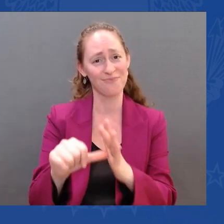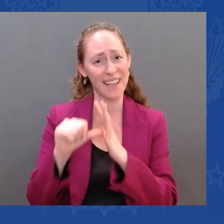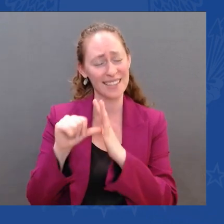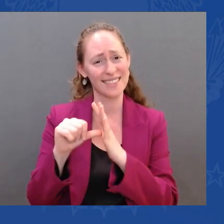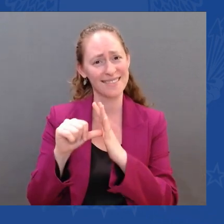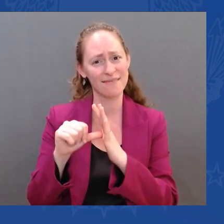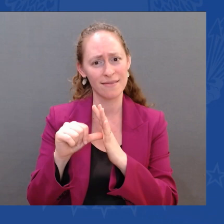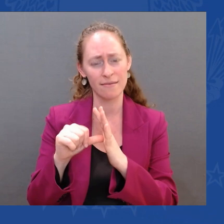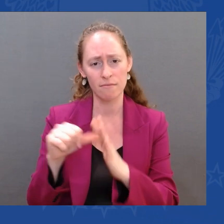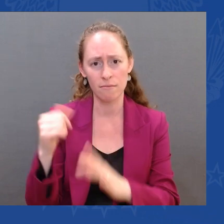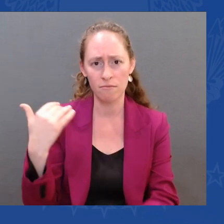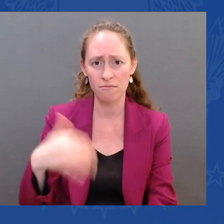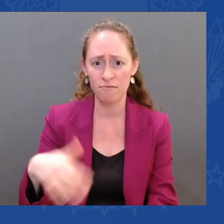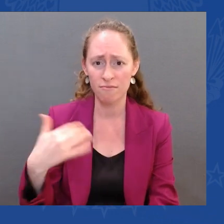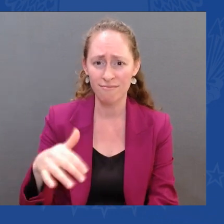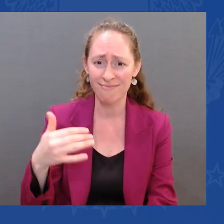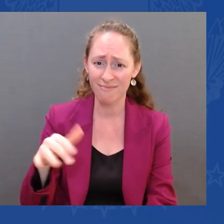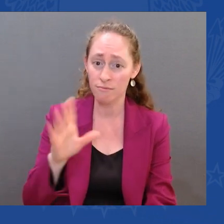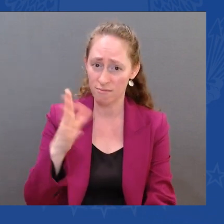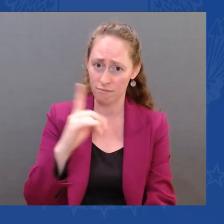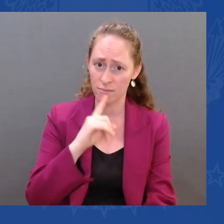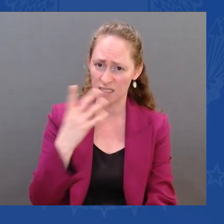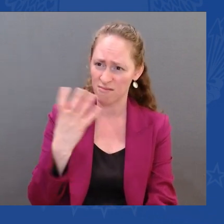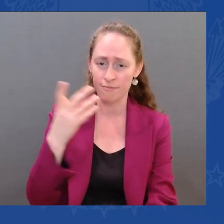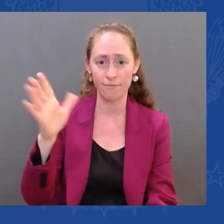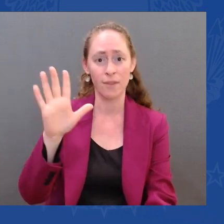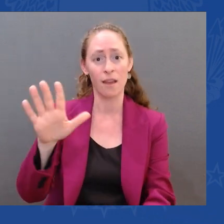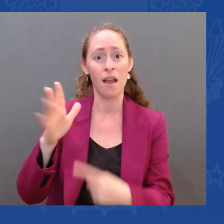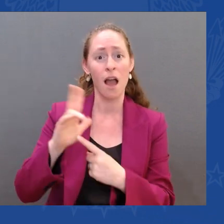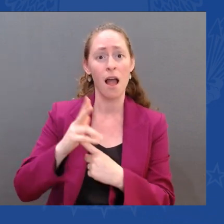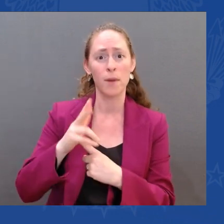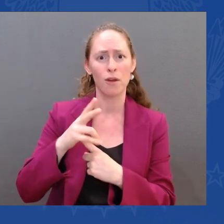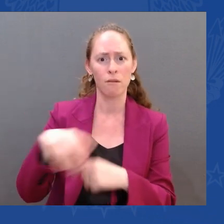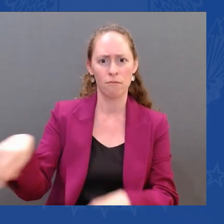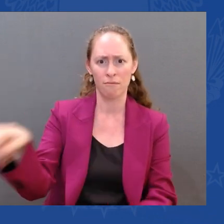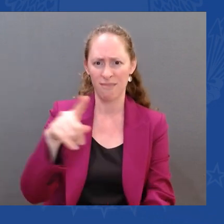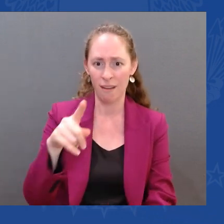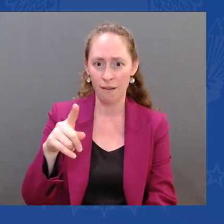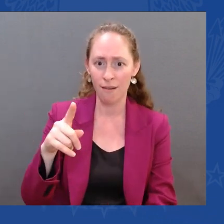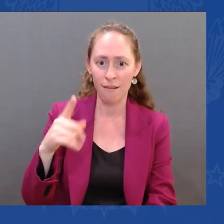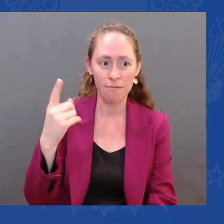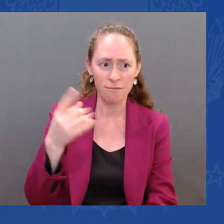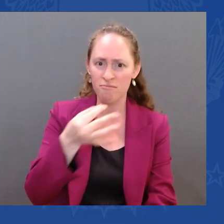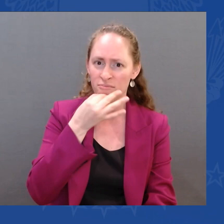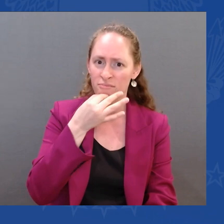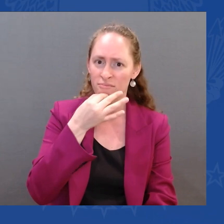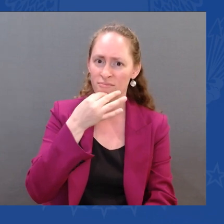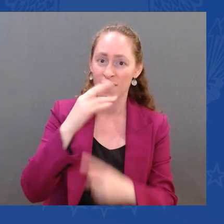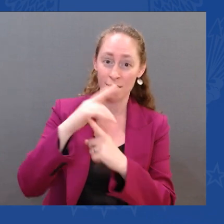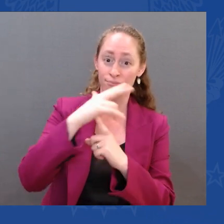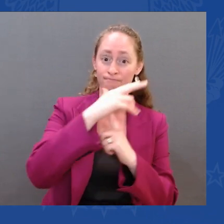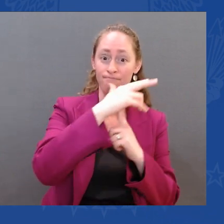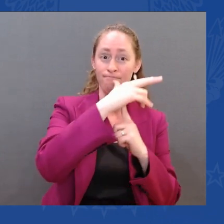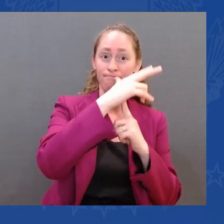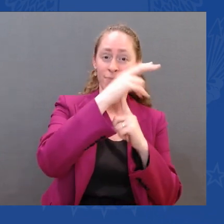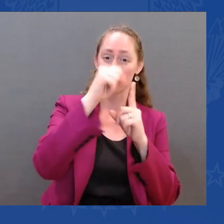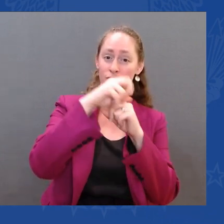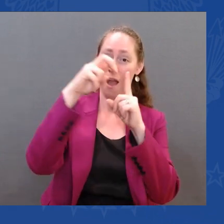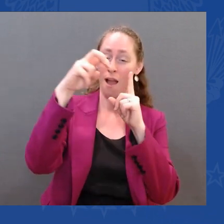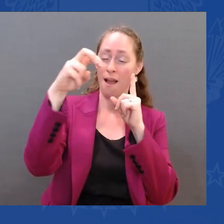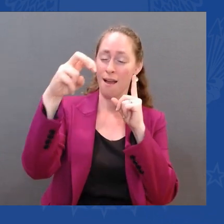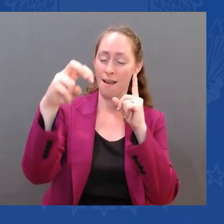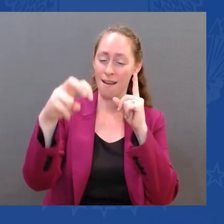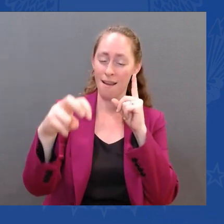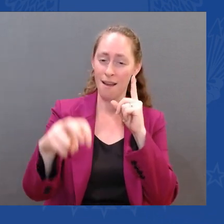the middle of the oceans to save people. But it really is amazing what you all do. You know, I met with some of these brave women and